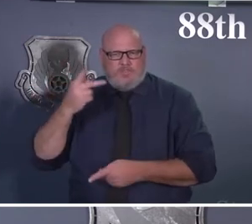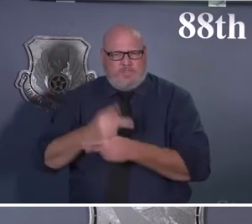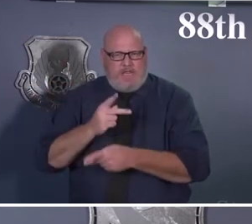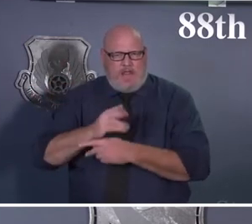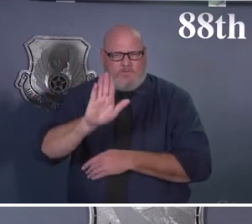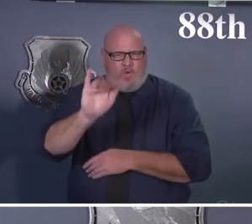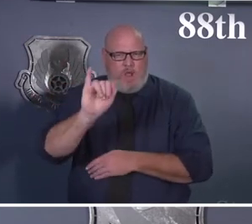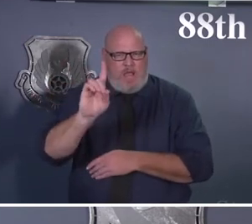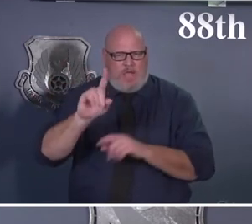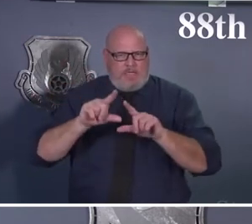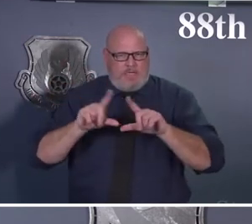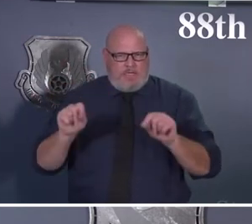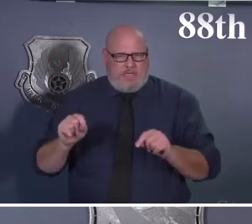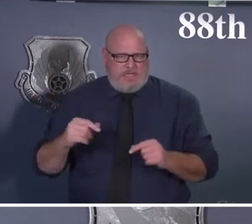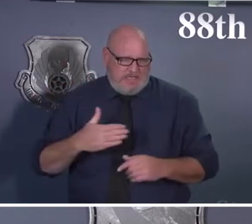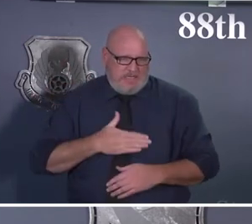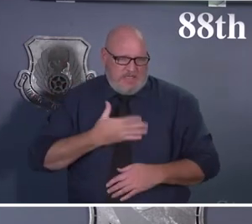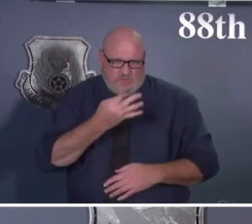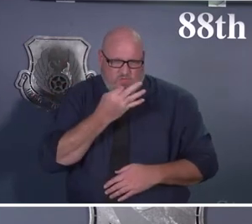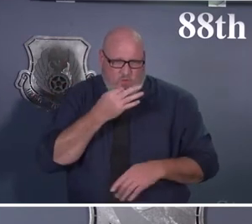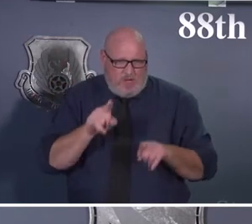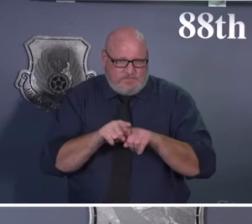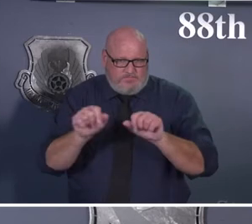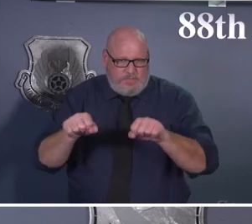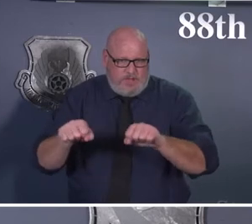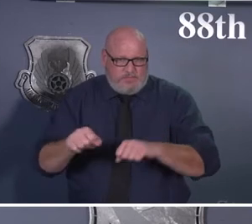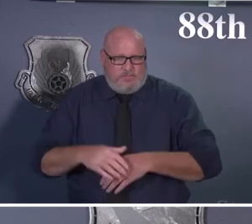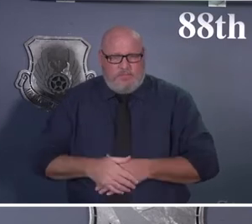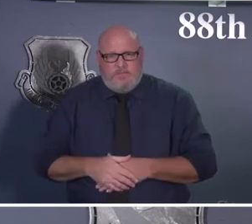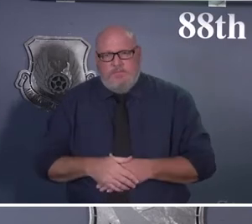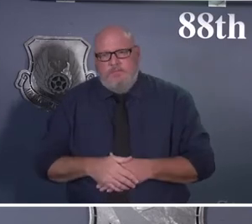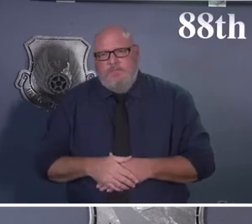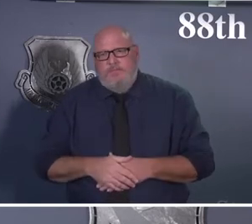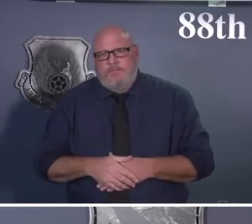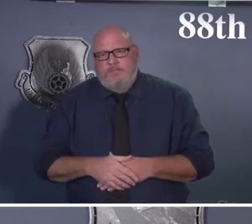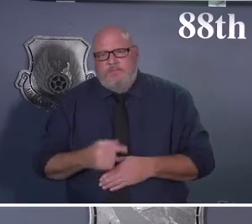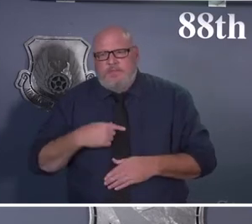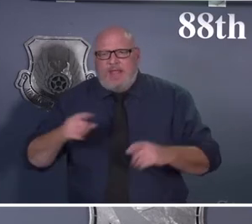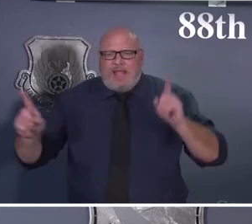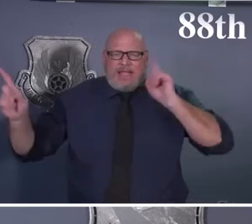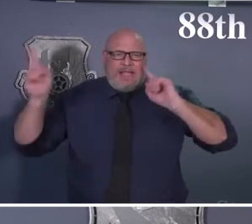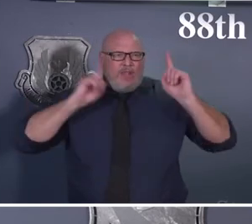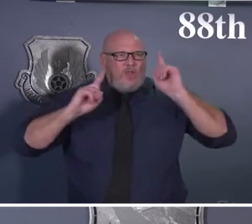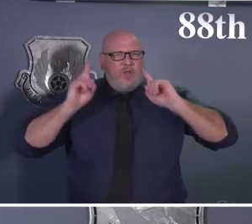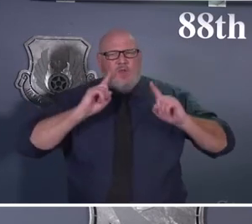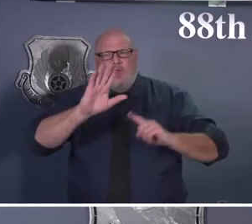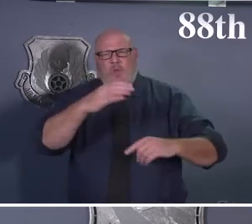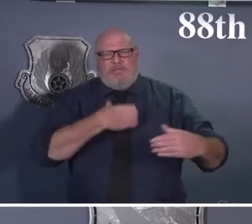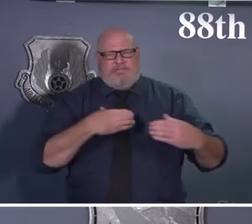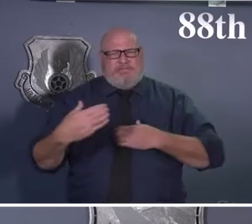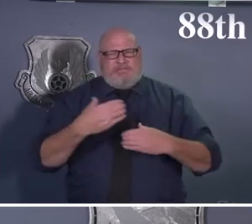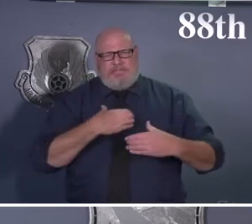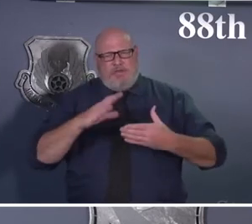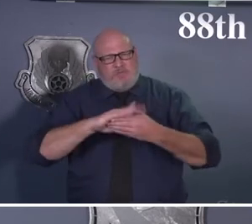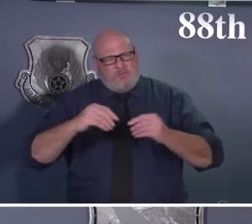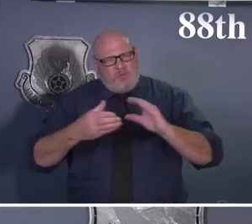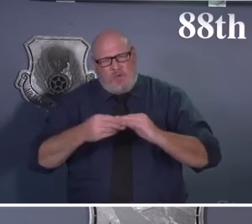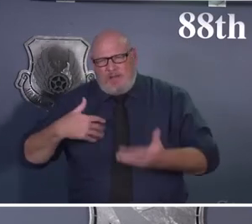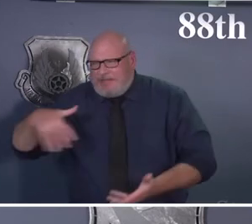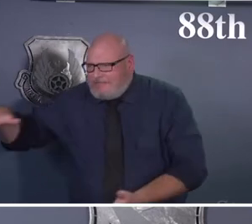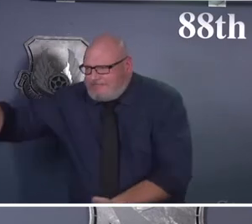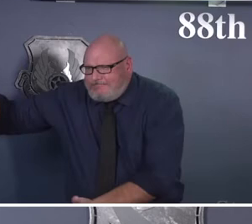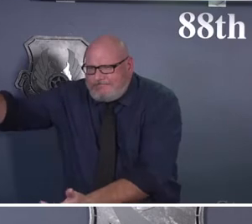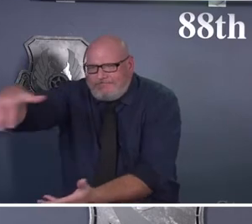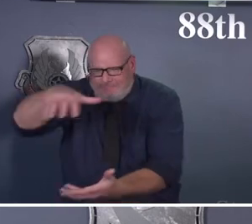So we we see we hear your comments, we taking your feedback and we take it seriously to the point where our mission support group commander